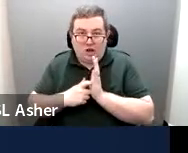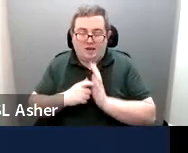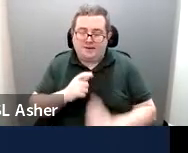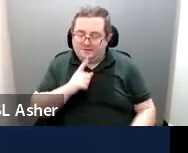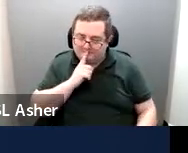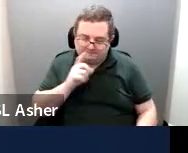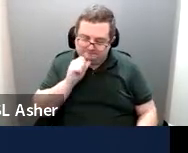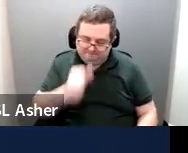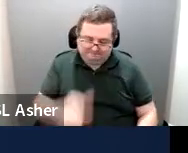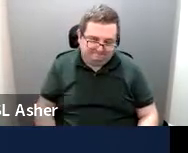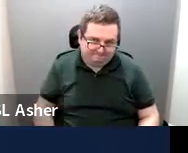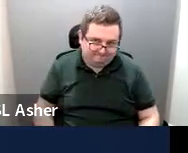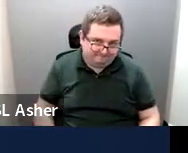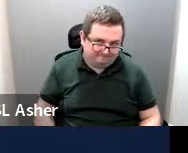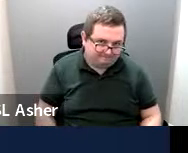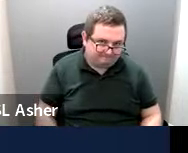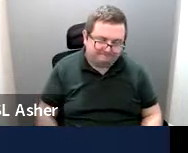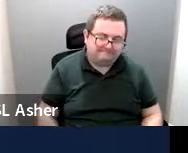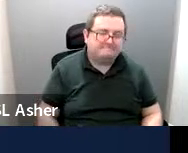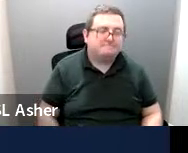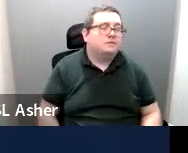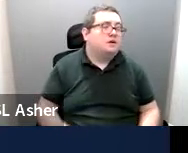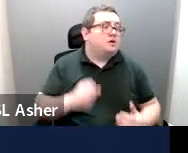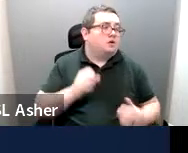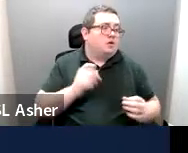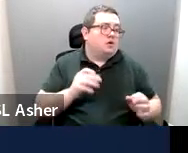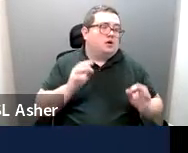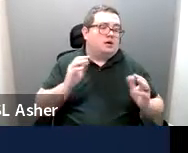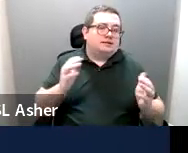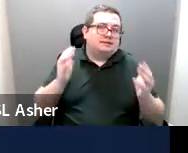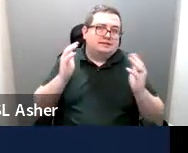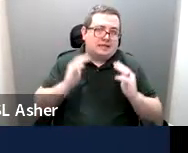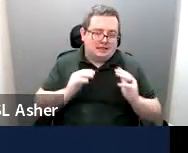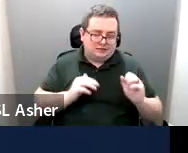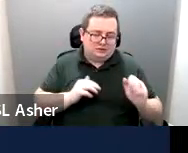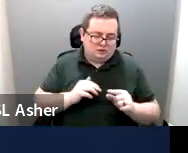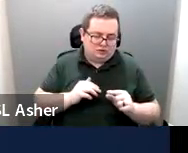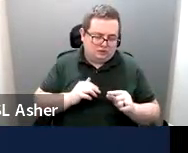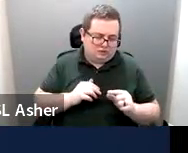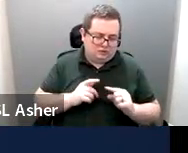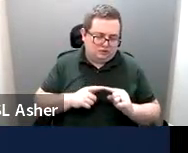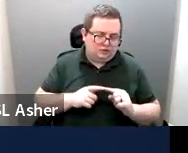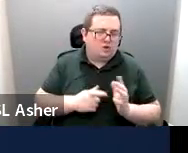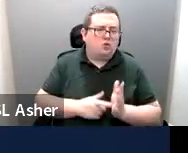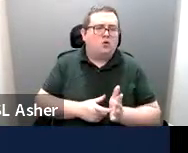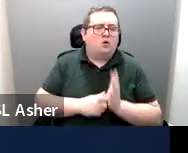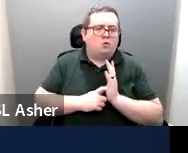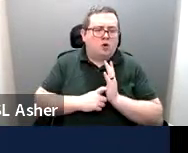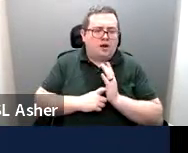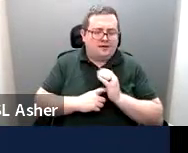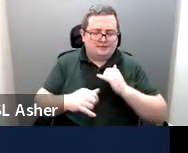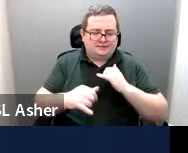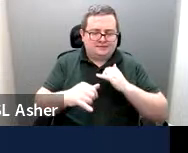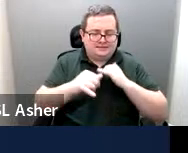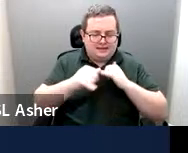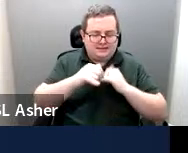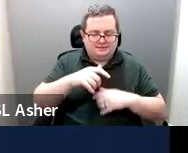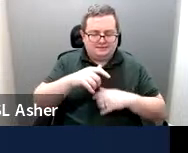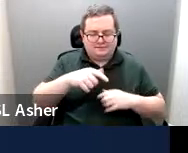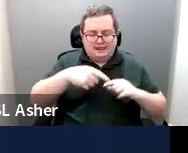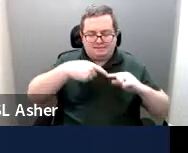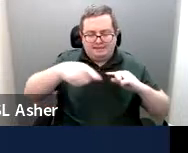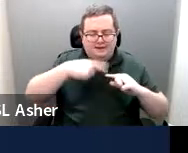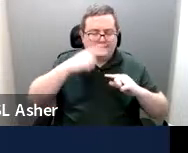Yep. All right. So the next question we received is what's the required length on parking spaces?